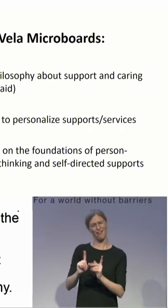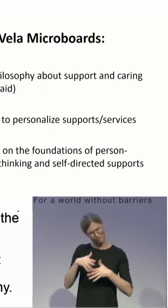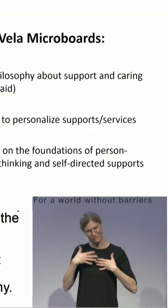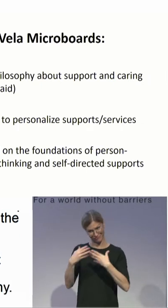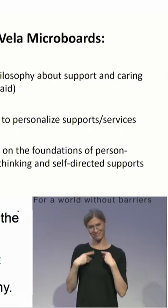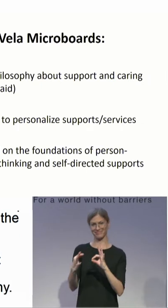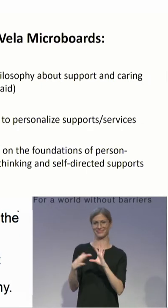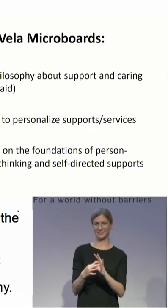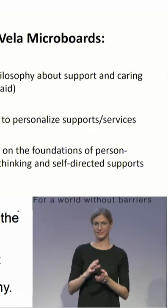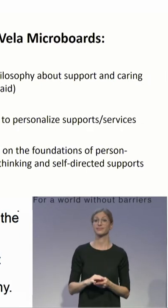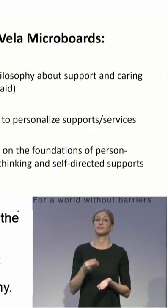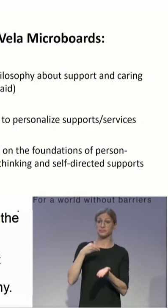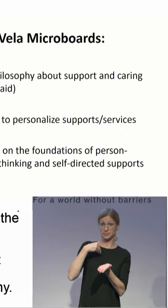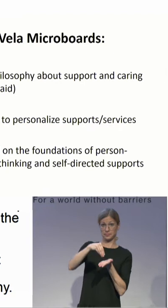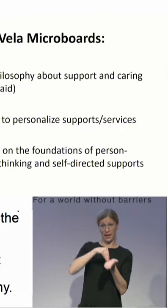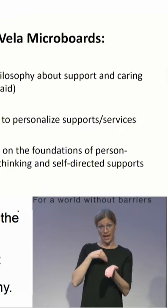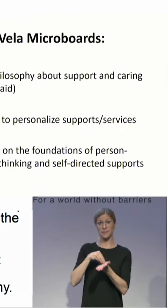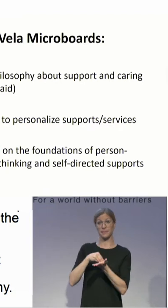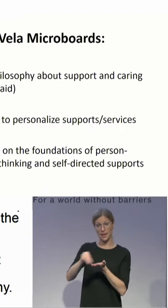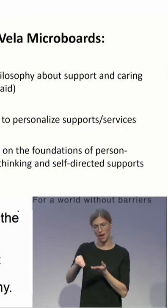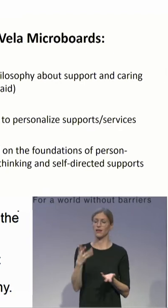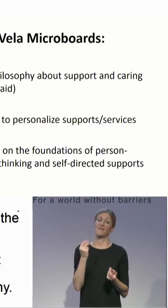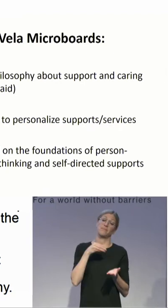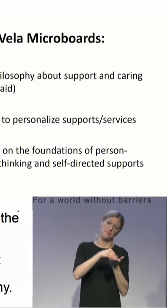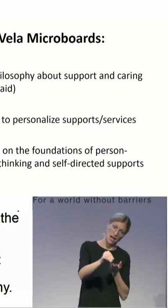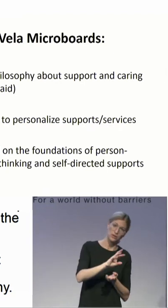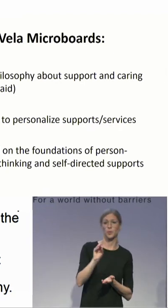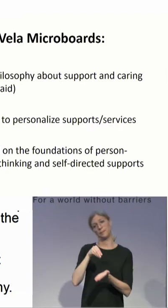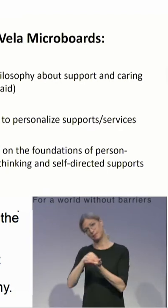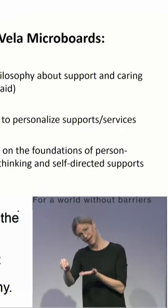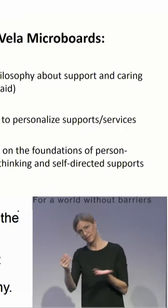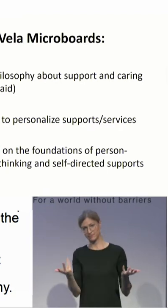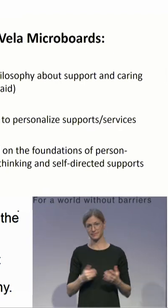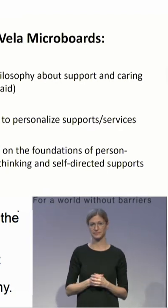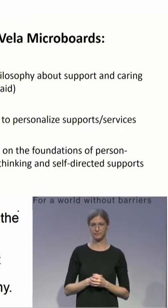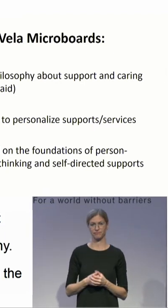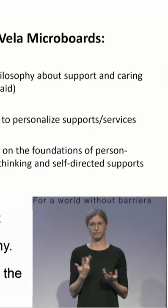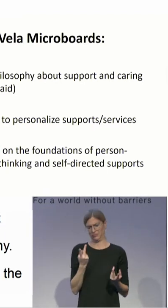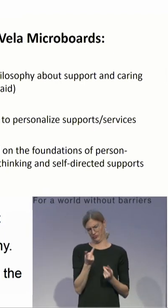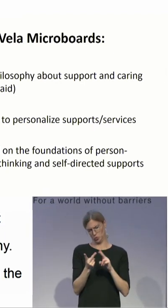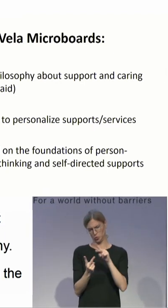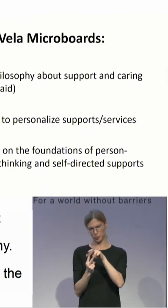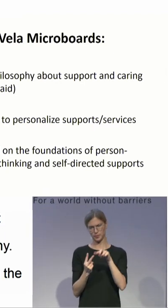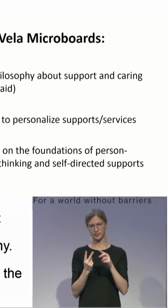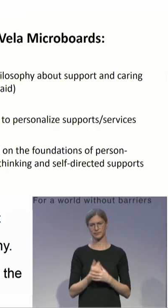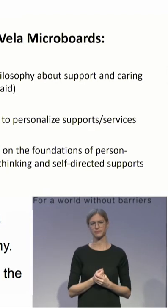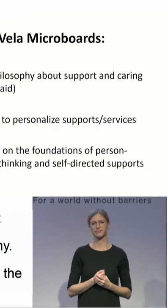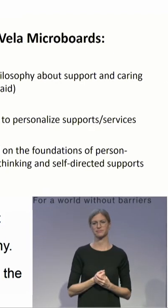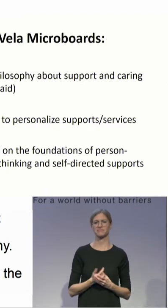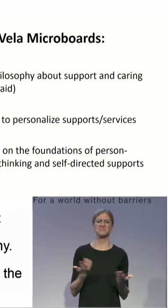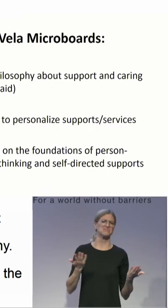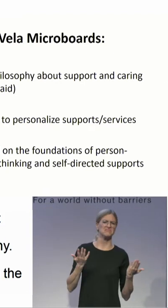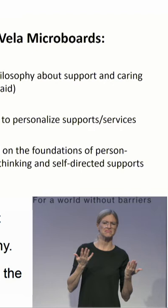So oftentimes, when the individual has a microboard, the microboard, if the person requires personal care support, the microboard